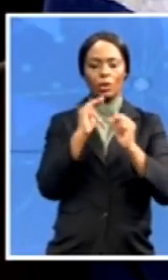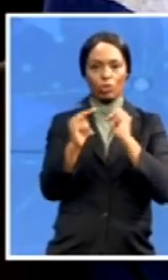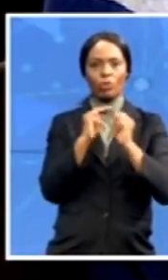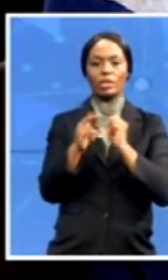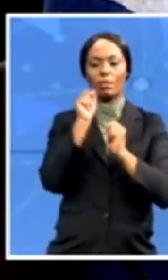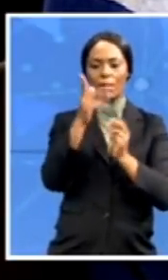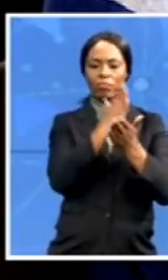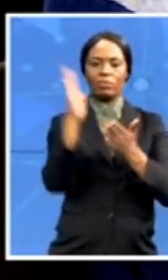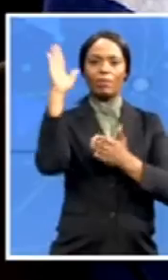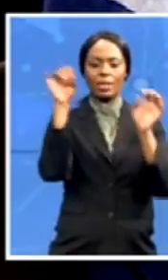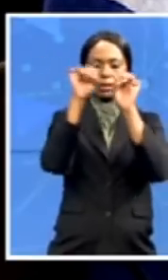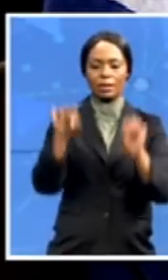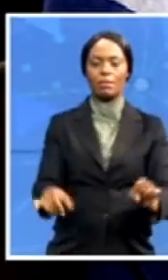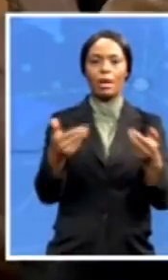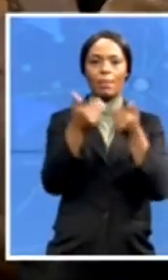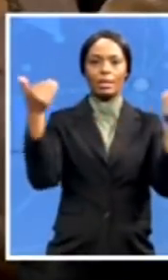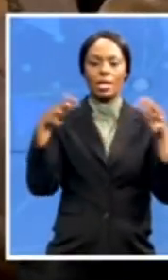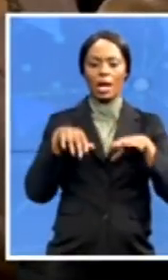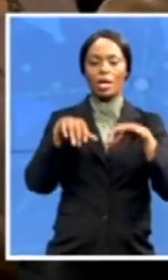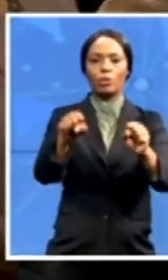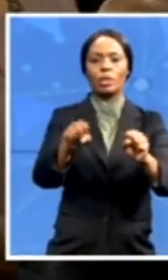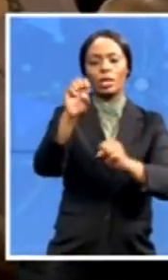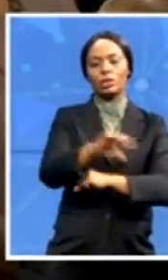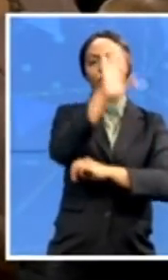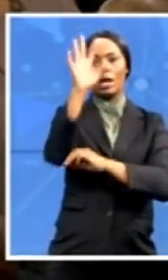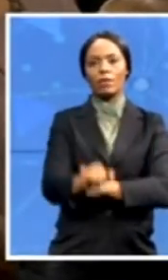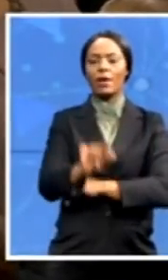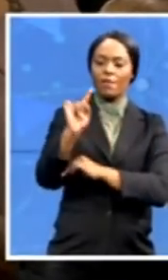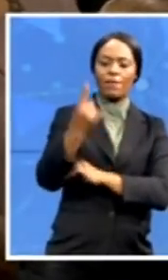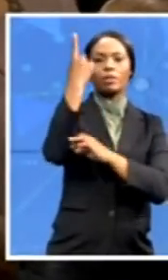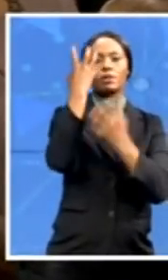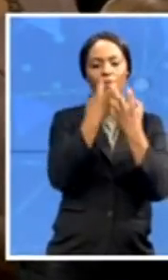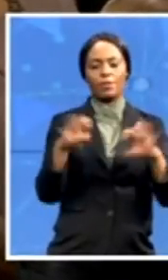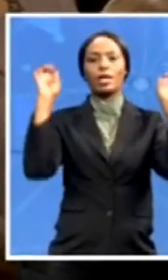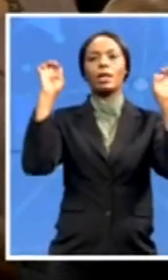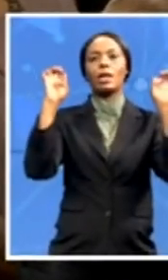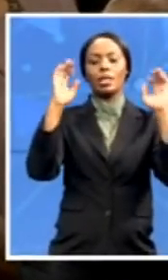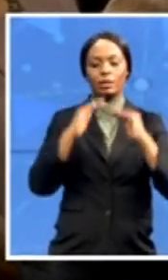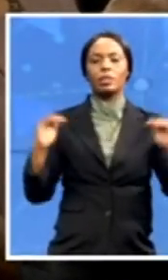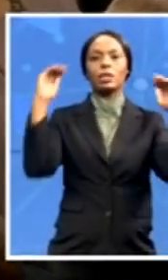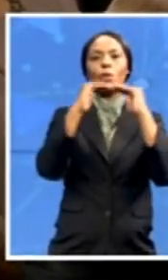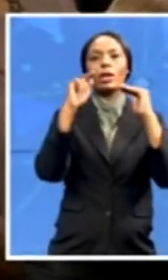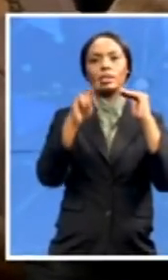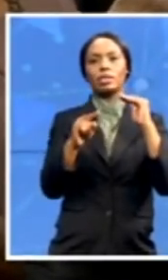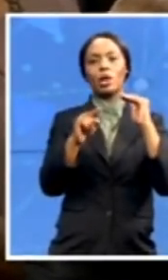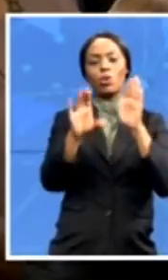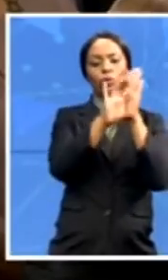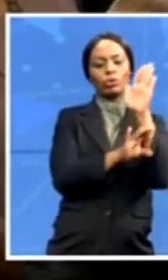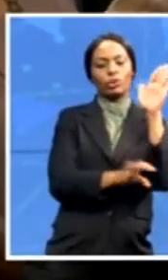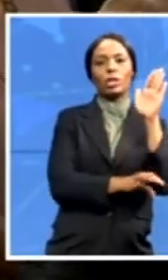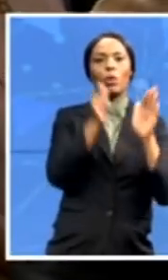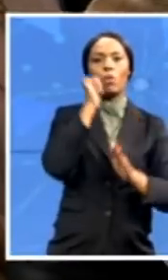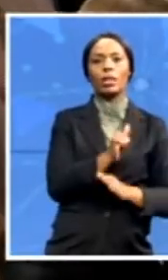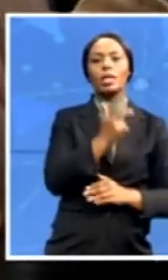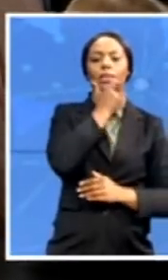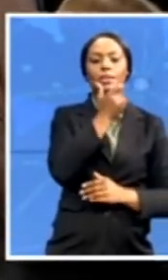South Africa's first fully democratic constitution in December 1993. After leading the National